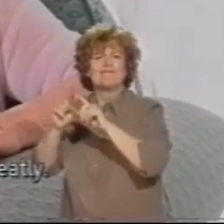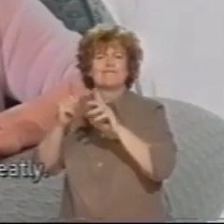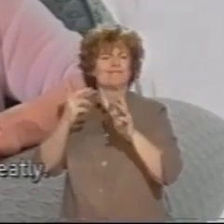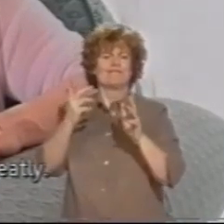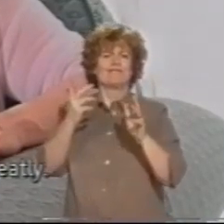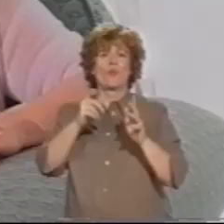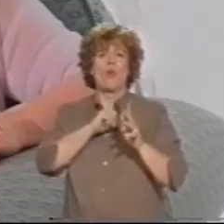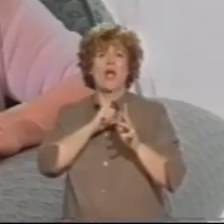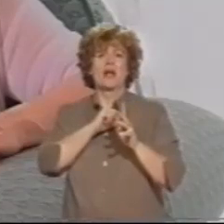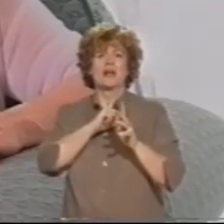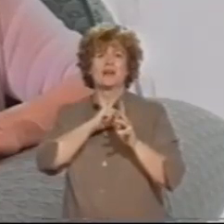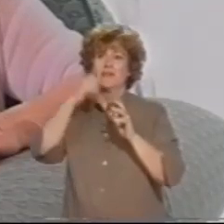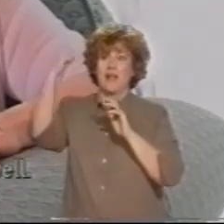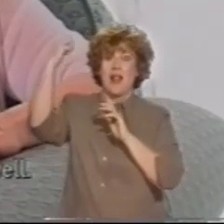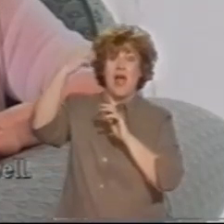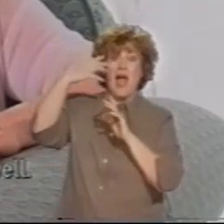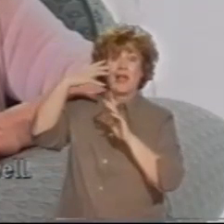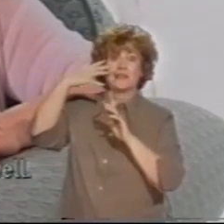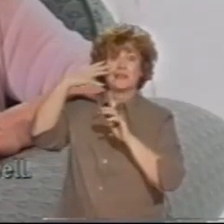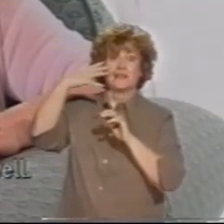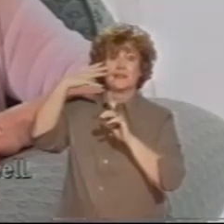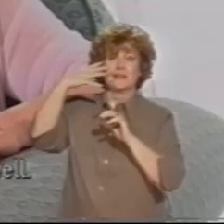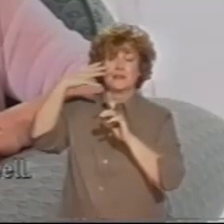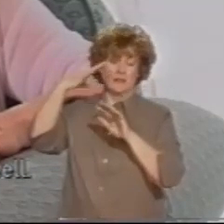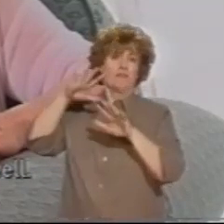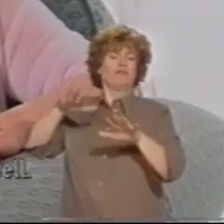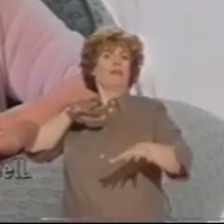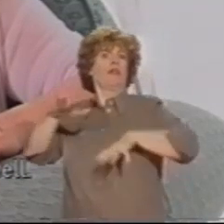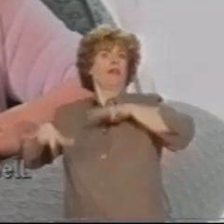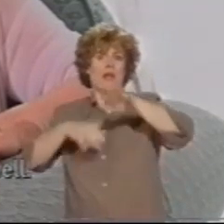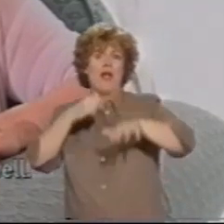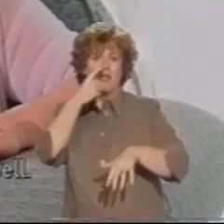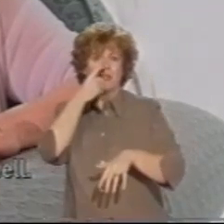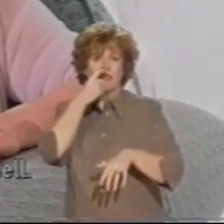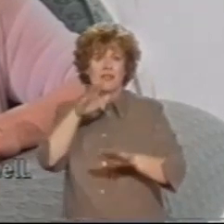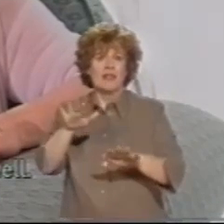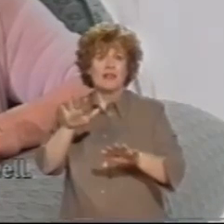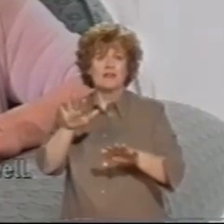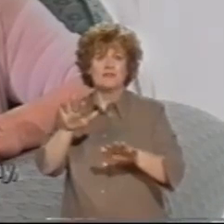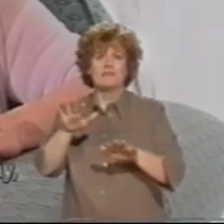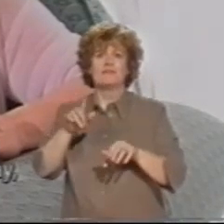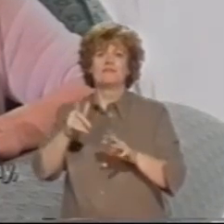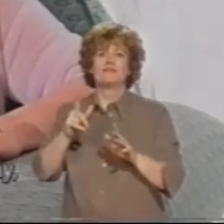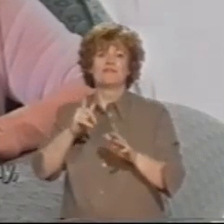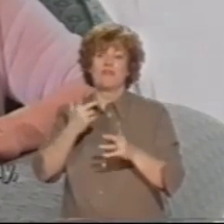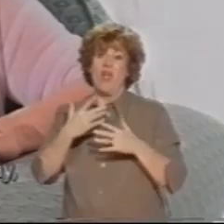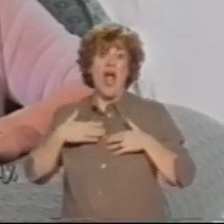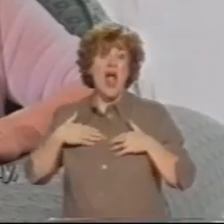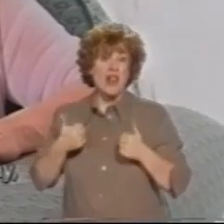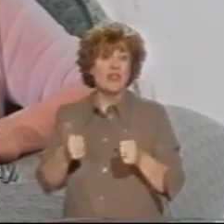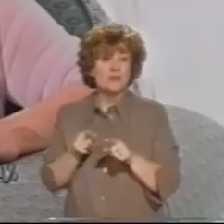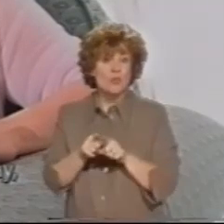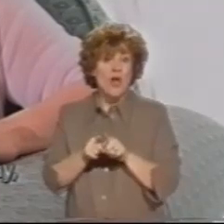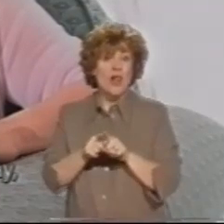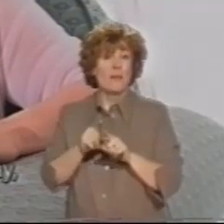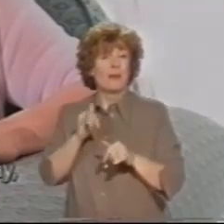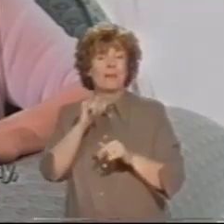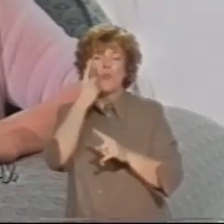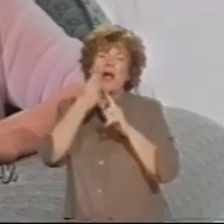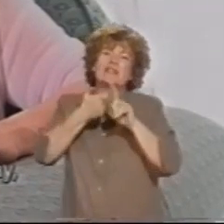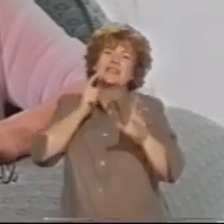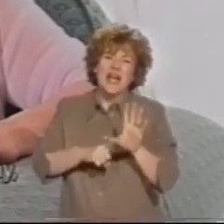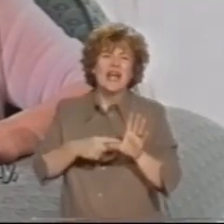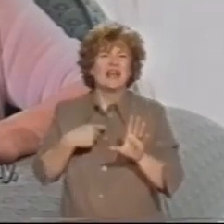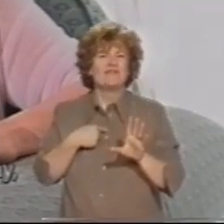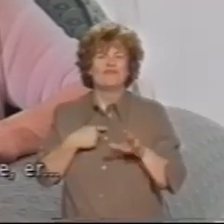you greatly. Also, your general health as well. If you're not feeling particularly